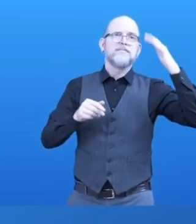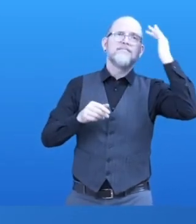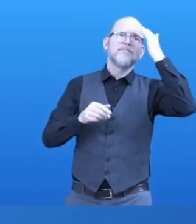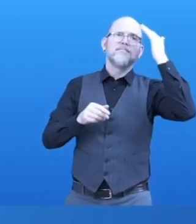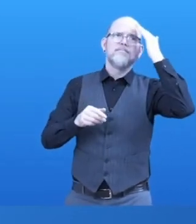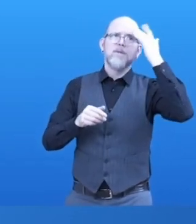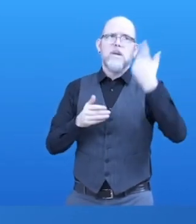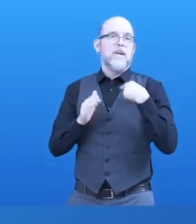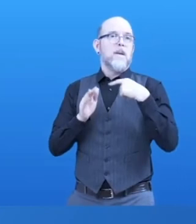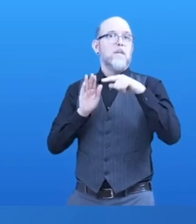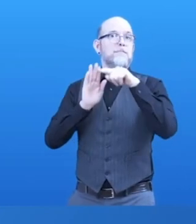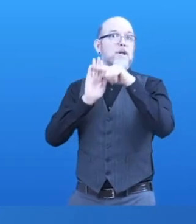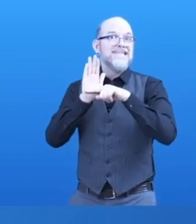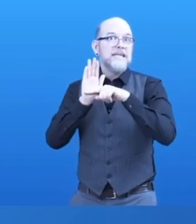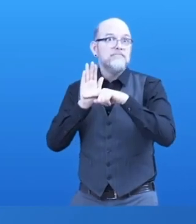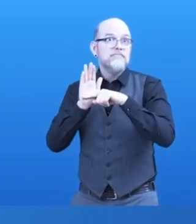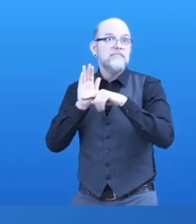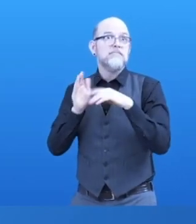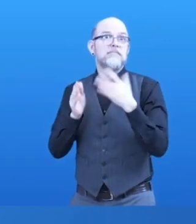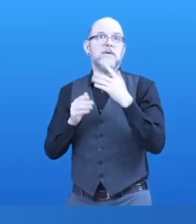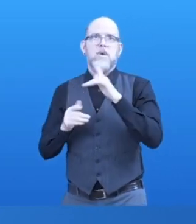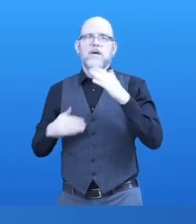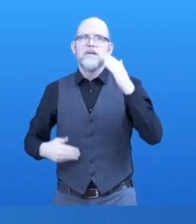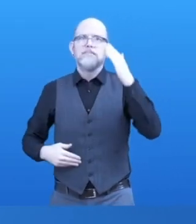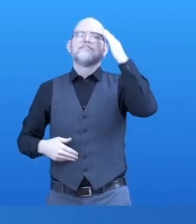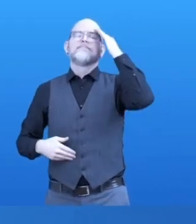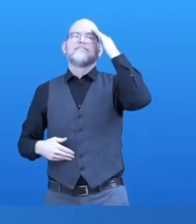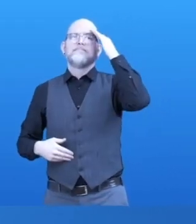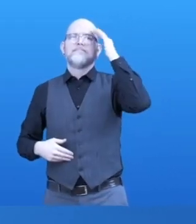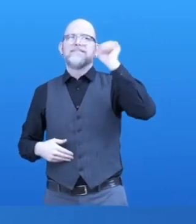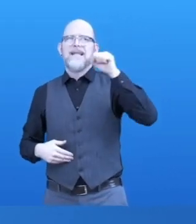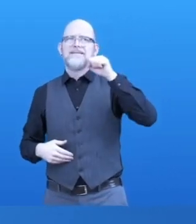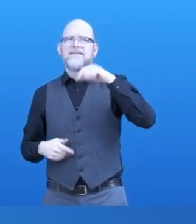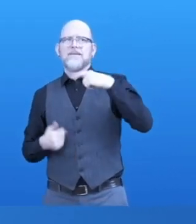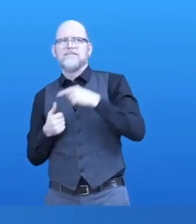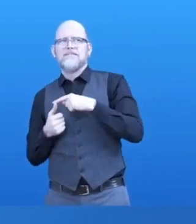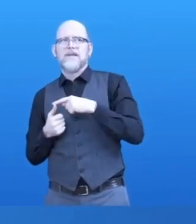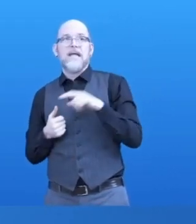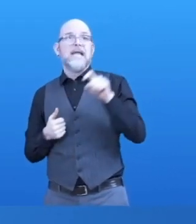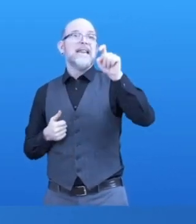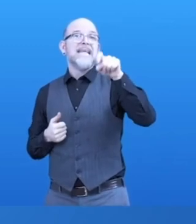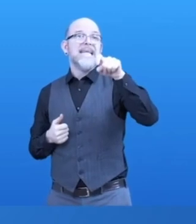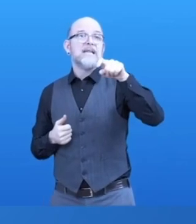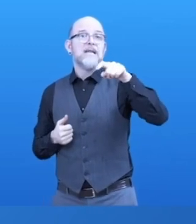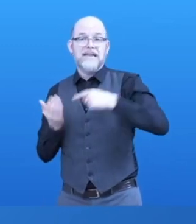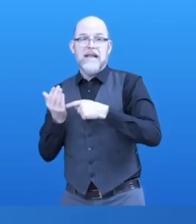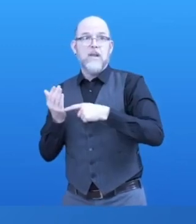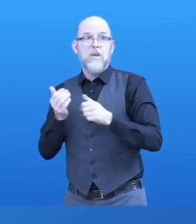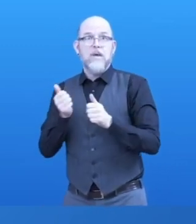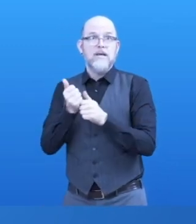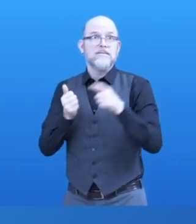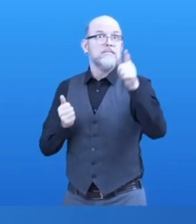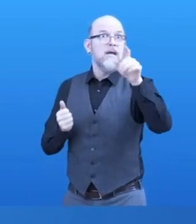to the process of matching needs to technologies and solutions, the availability of training, the model of provision,